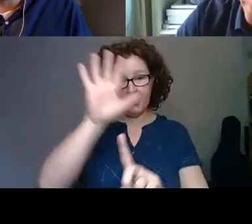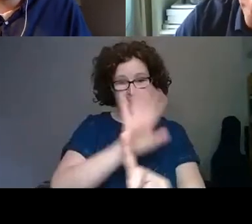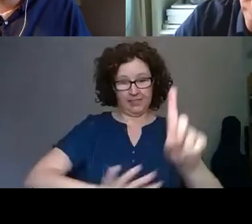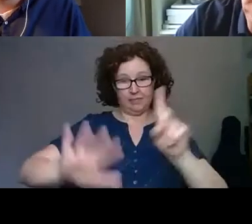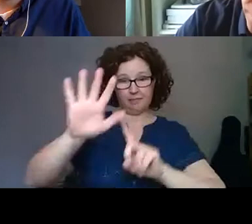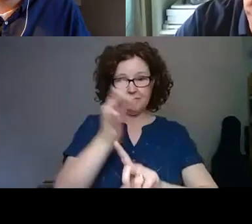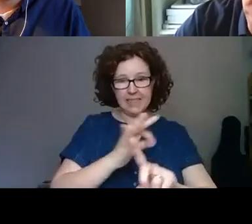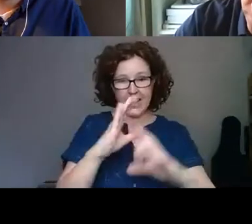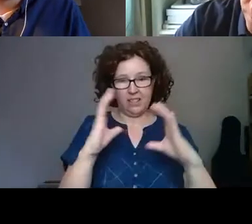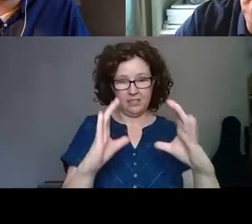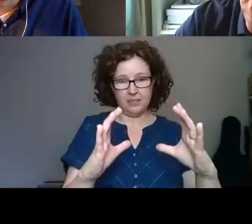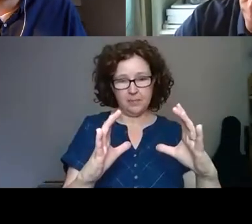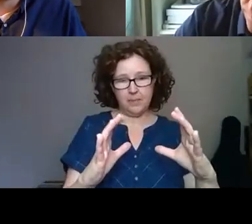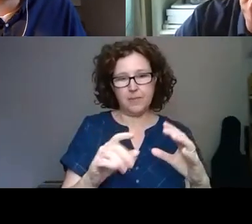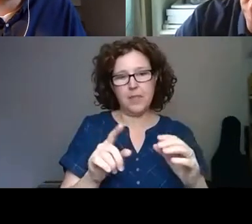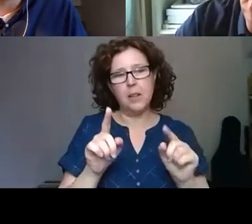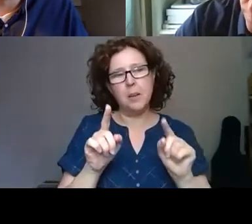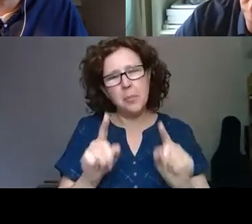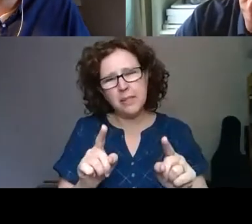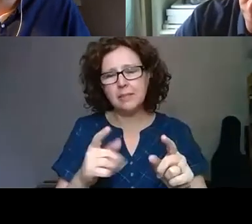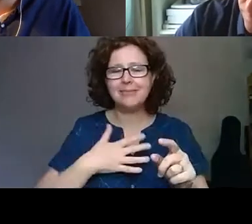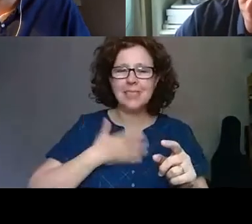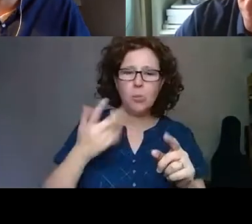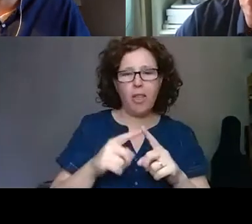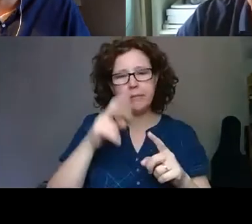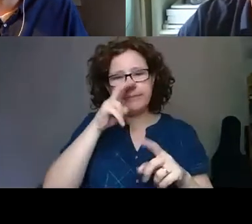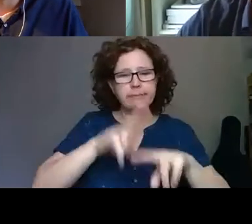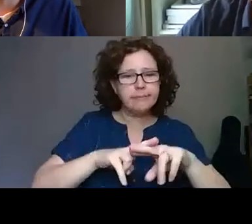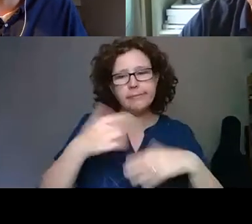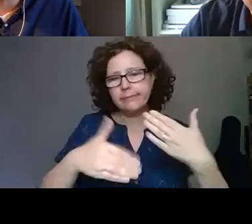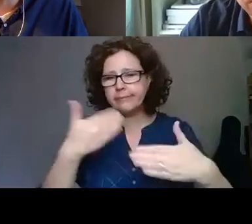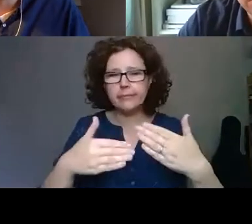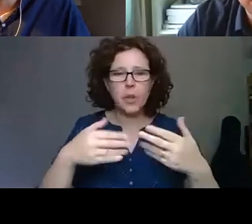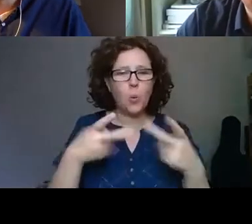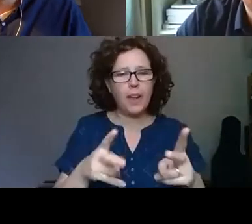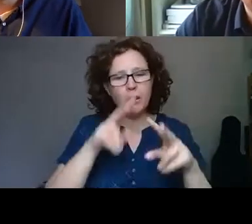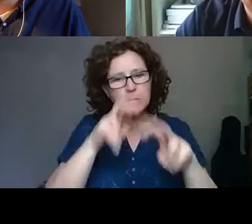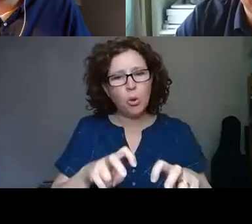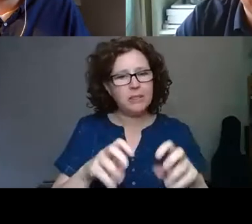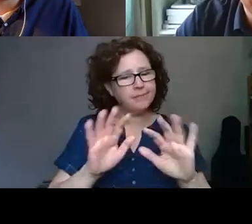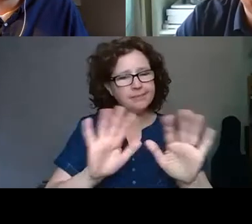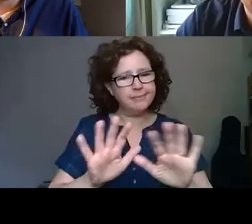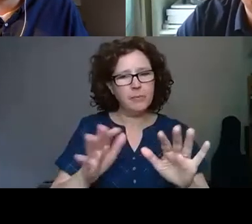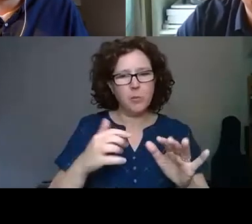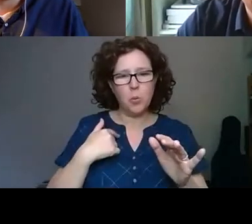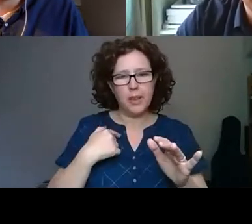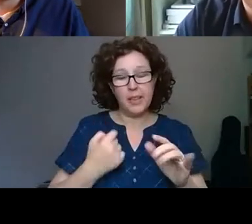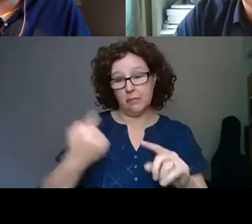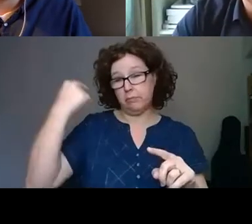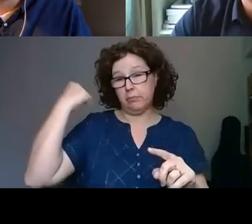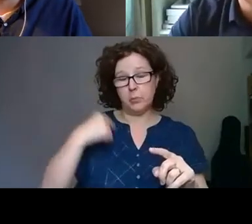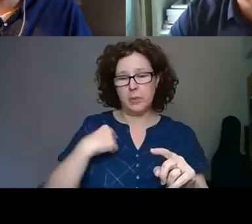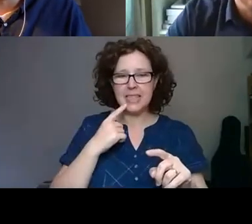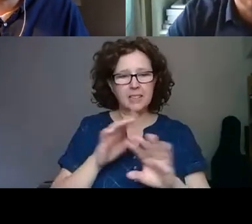And but rather than a traditional solely traditional approach and exploring that timeframe, we quite early on set out